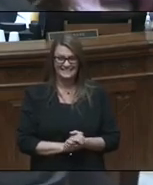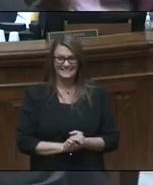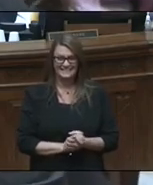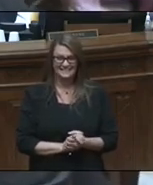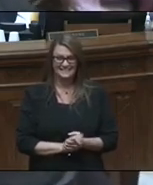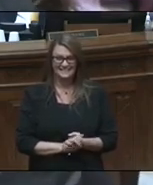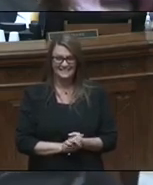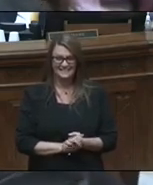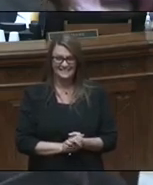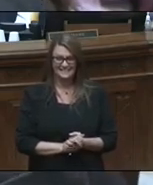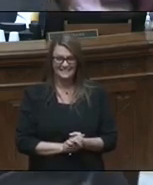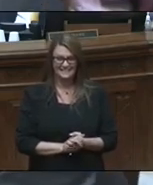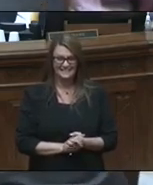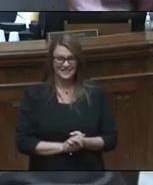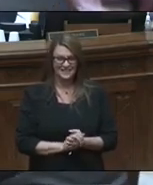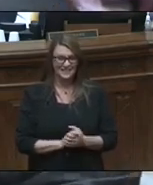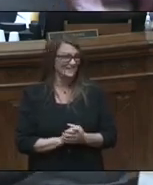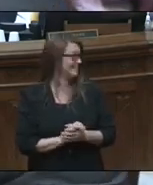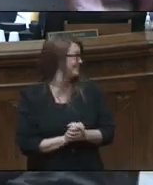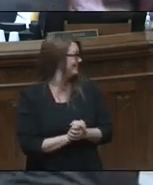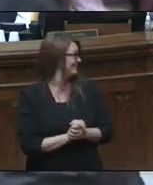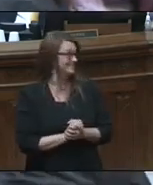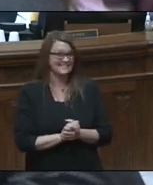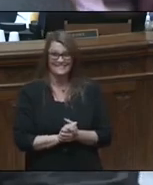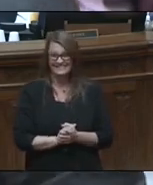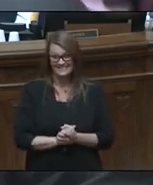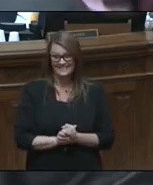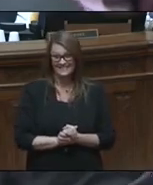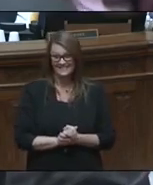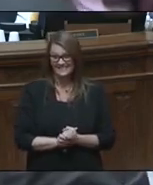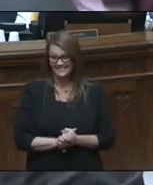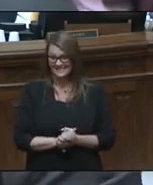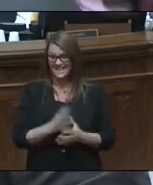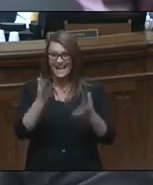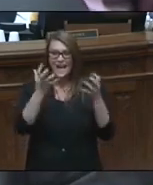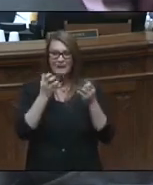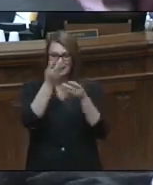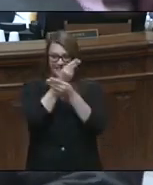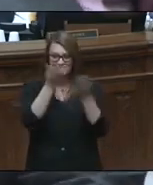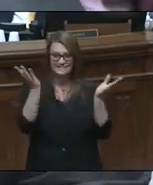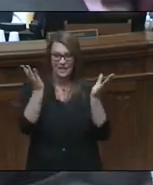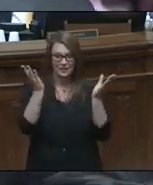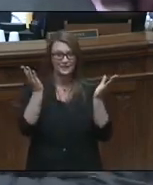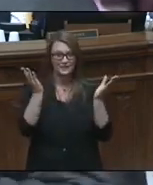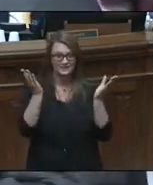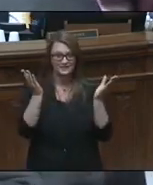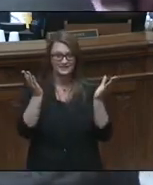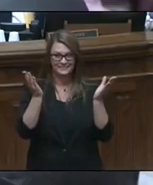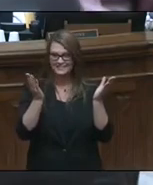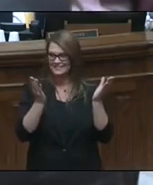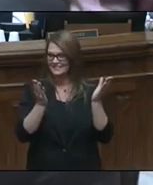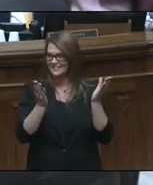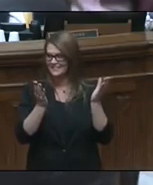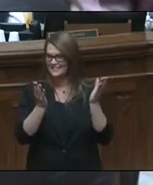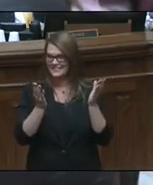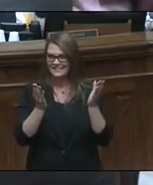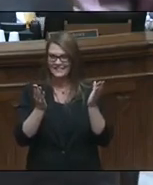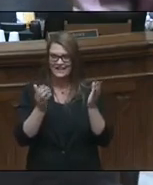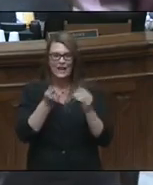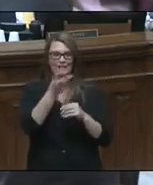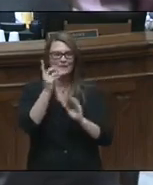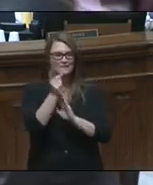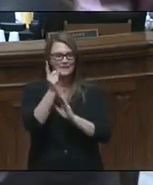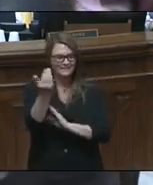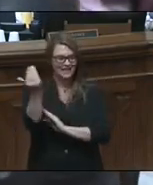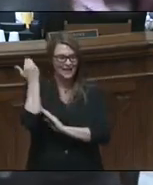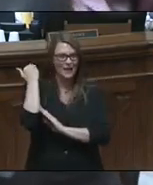Don't go, you're hung up in the jacket. I wanted to tell you just this. I told you a few minutes ago,